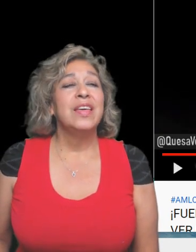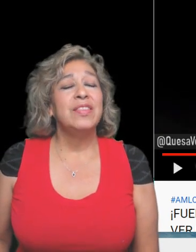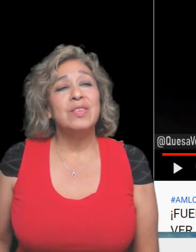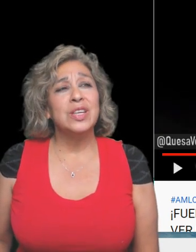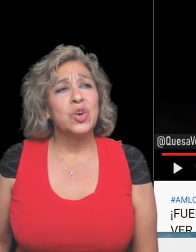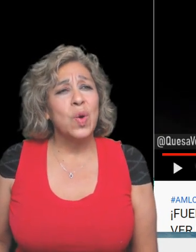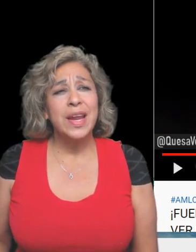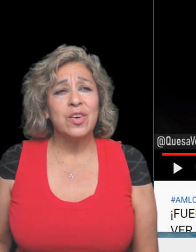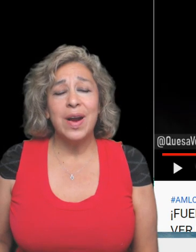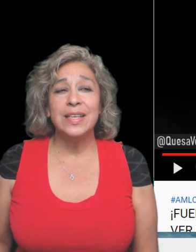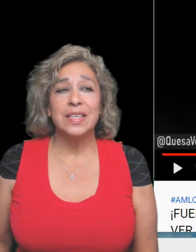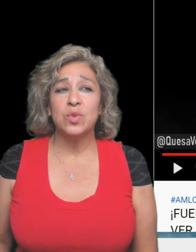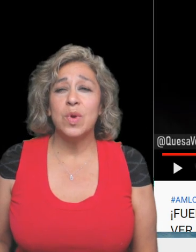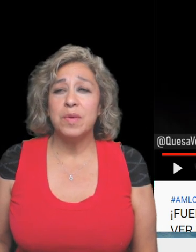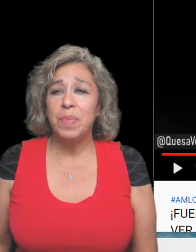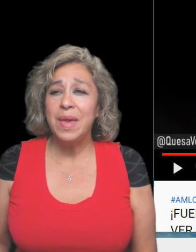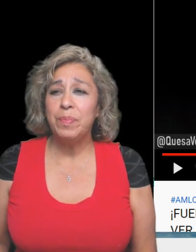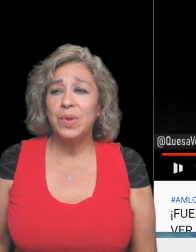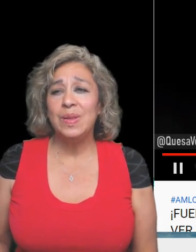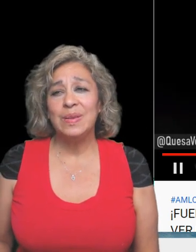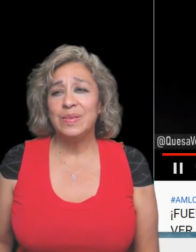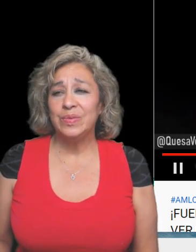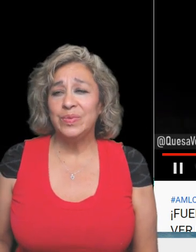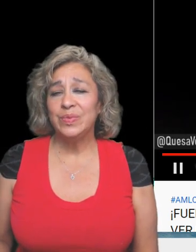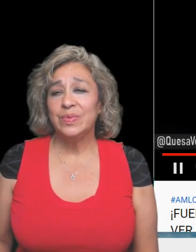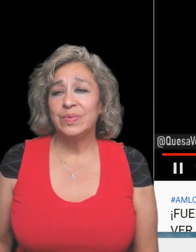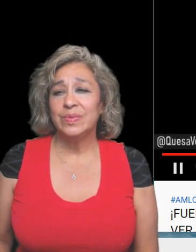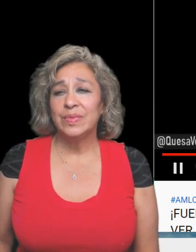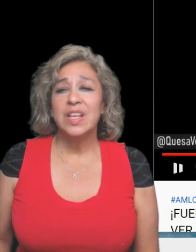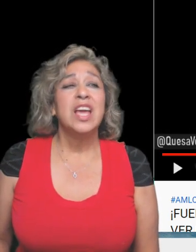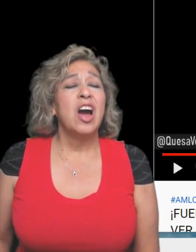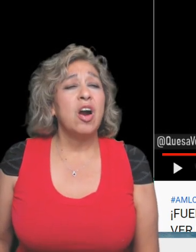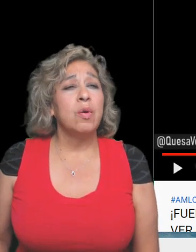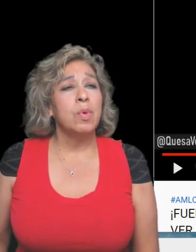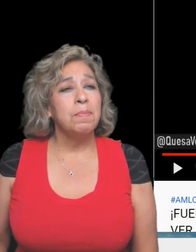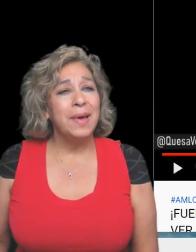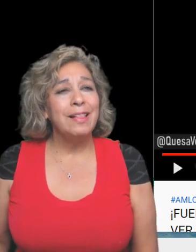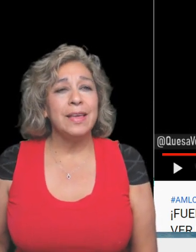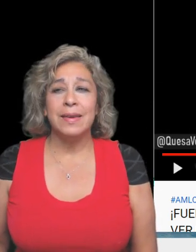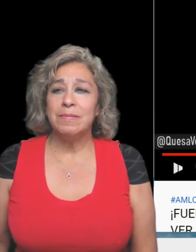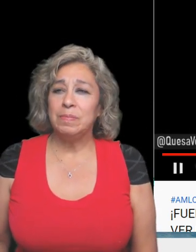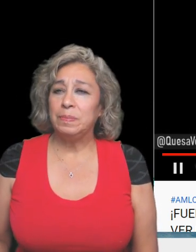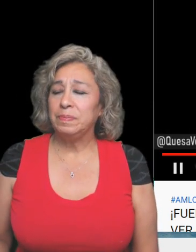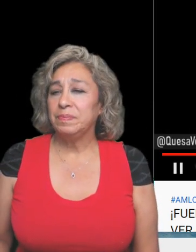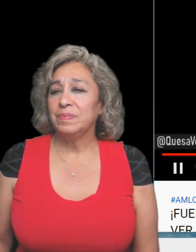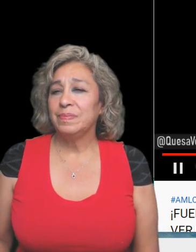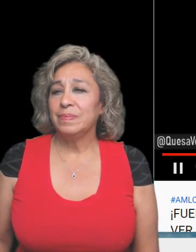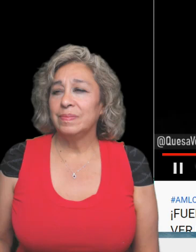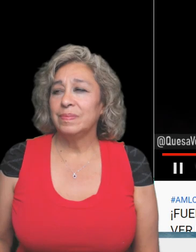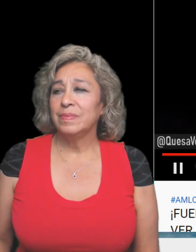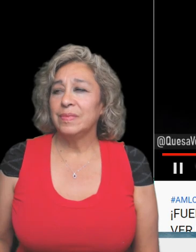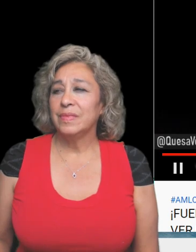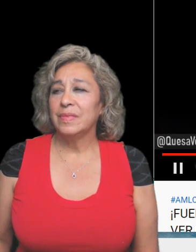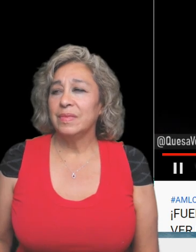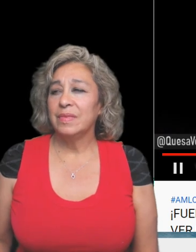there is a great crisis where the people are rebelling and